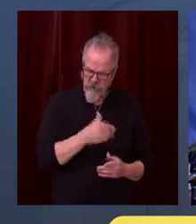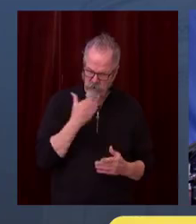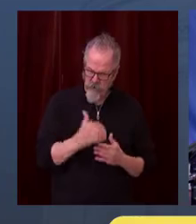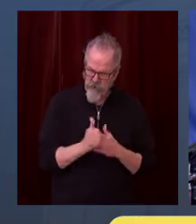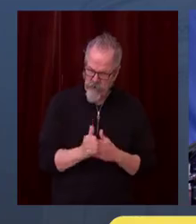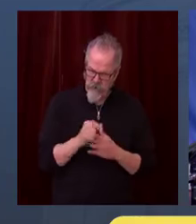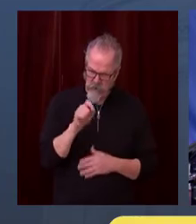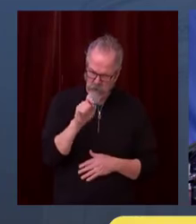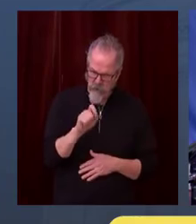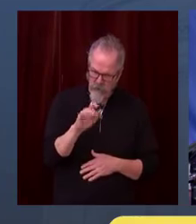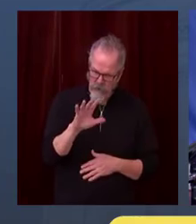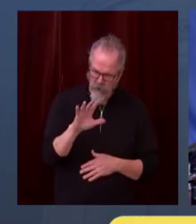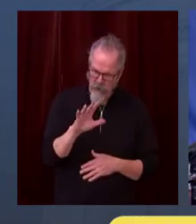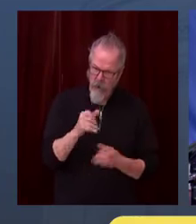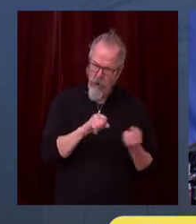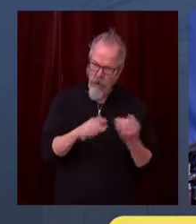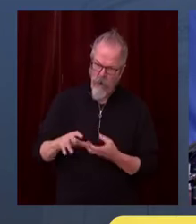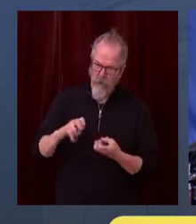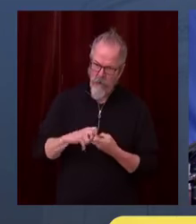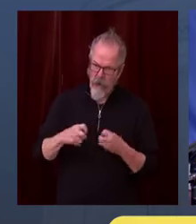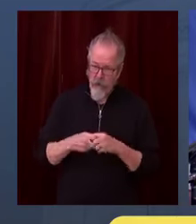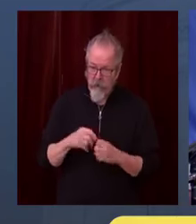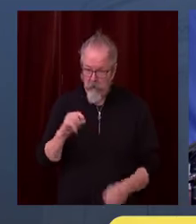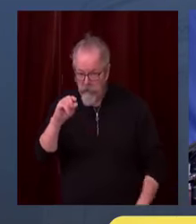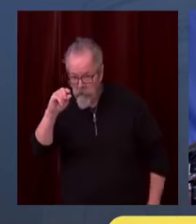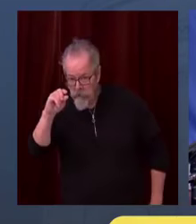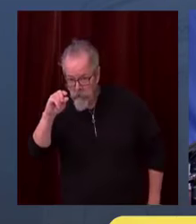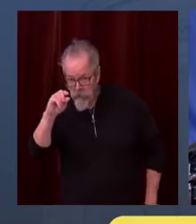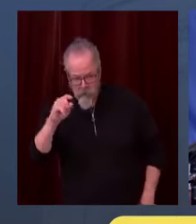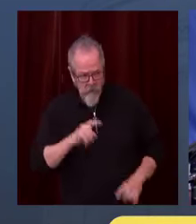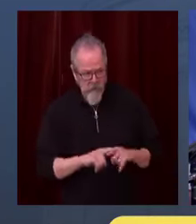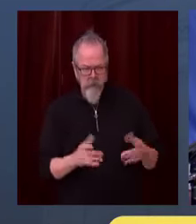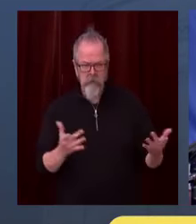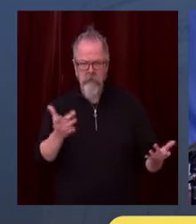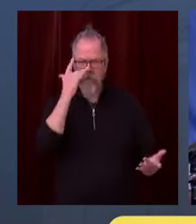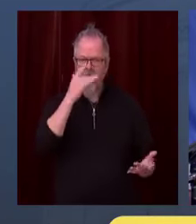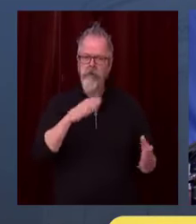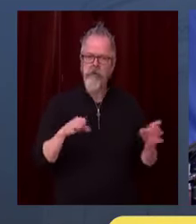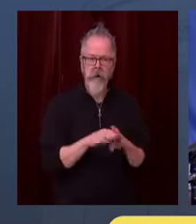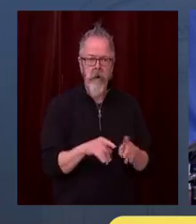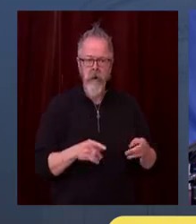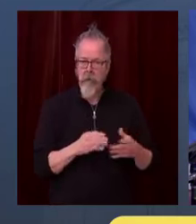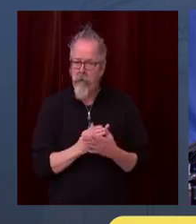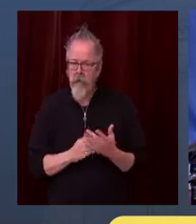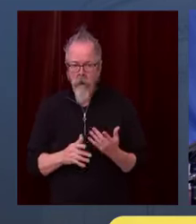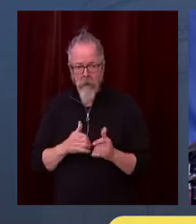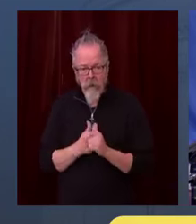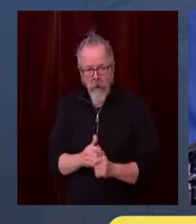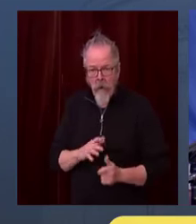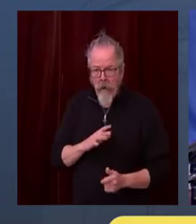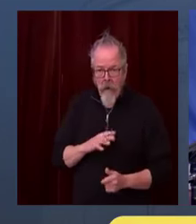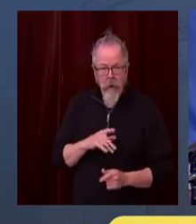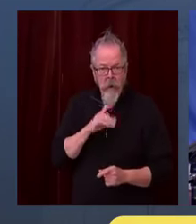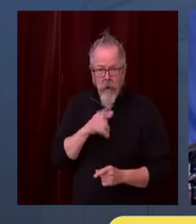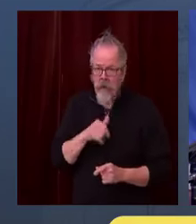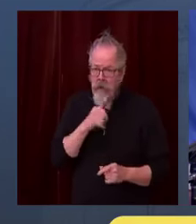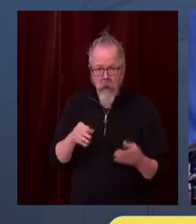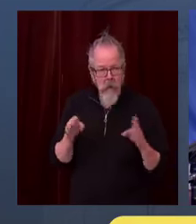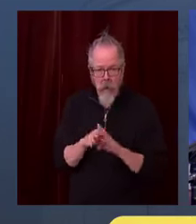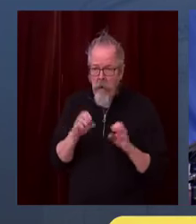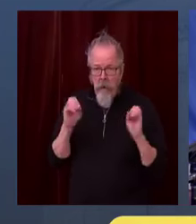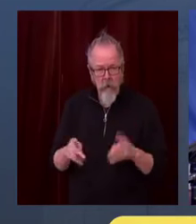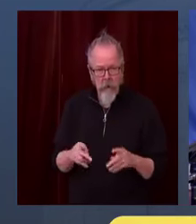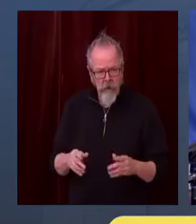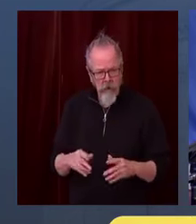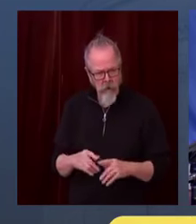ease back and adjust back and give them a chance to stay open? Because we know a couple things. Number one,